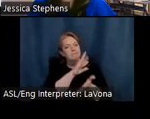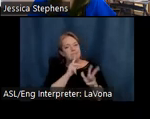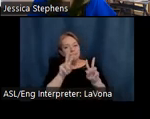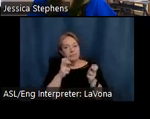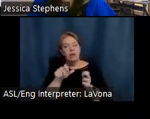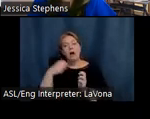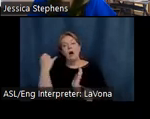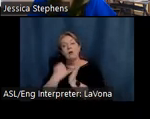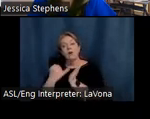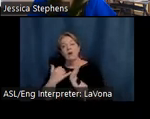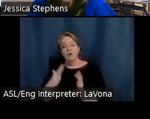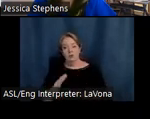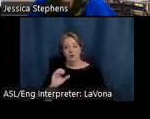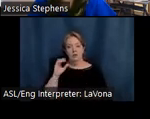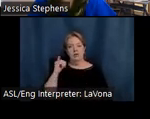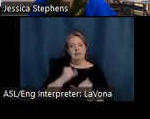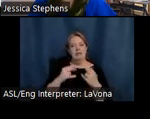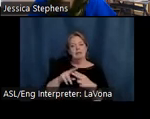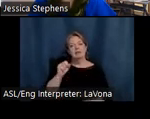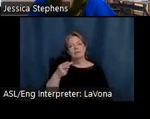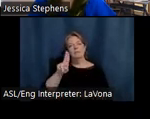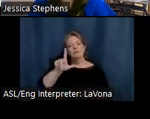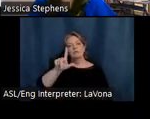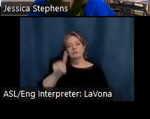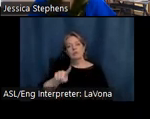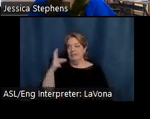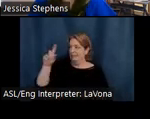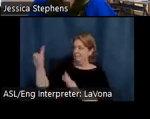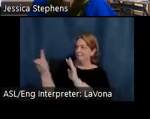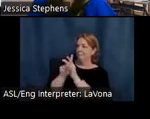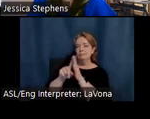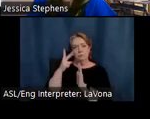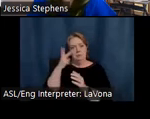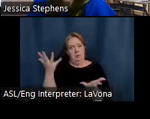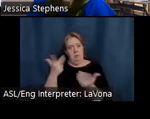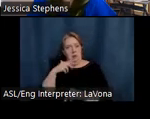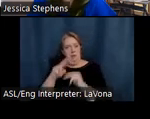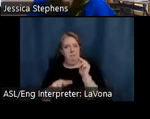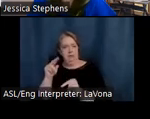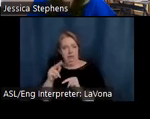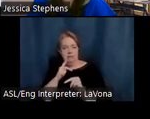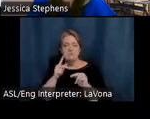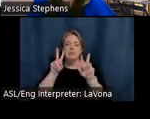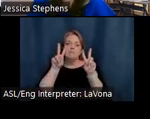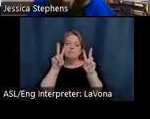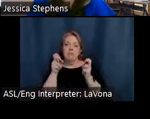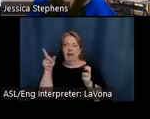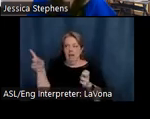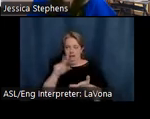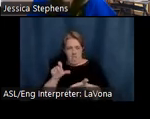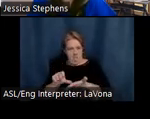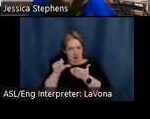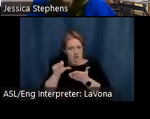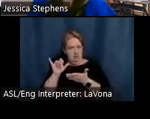Scholz showed up to see his building project. He wrote, He was immensely pleased with Brown County